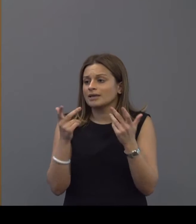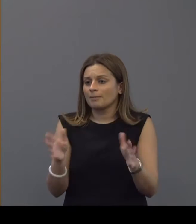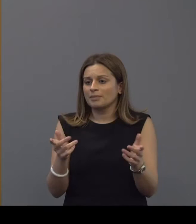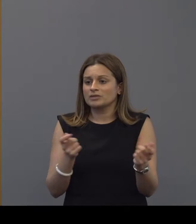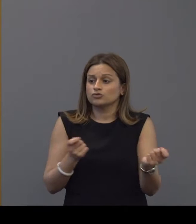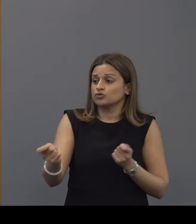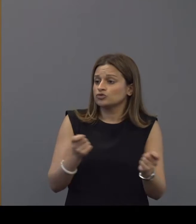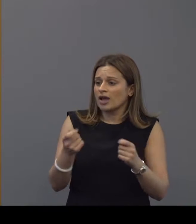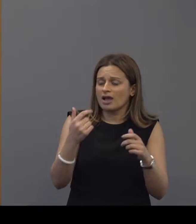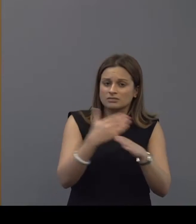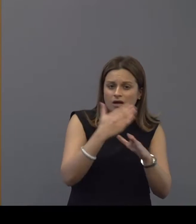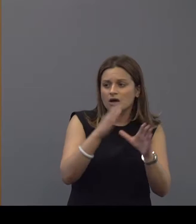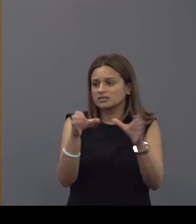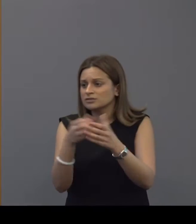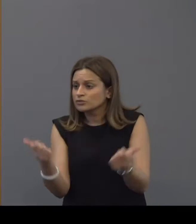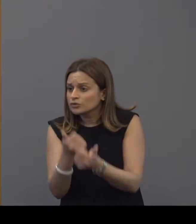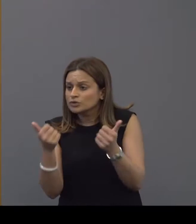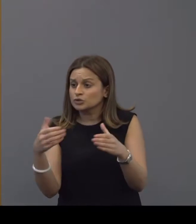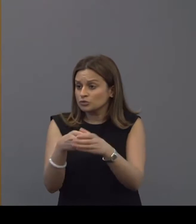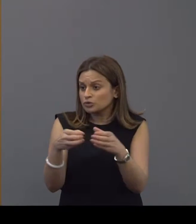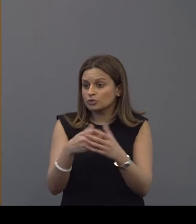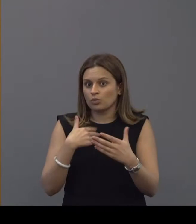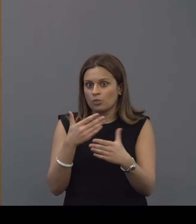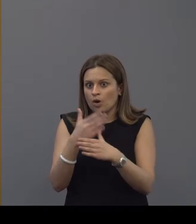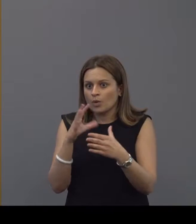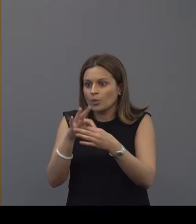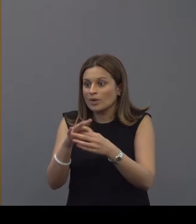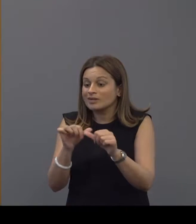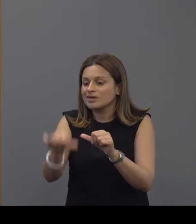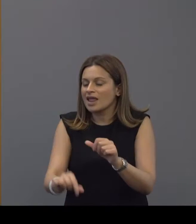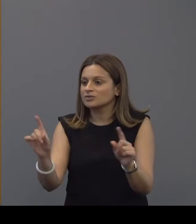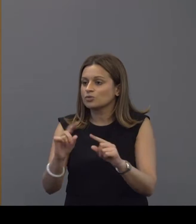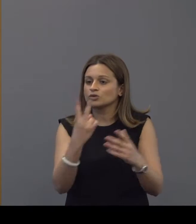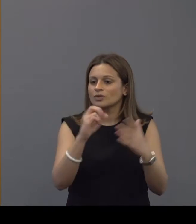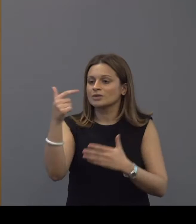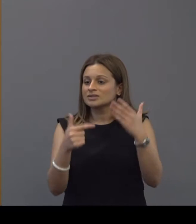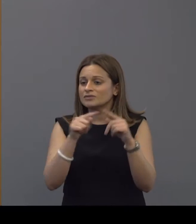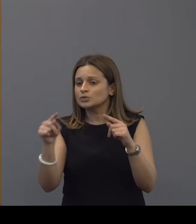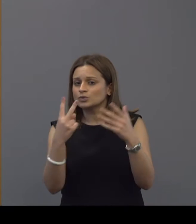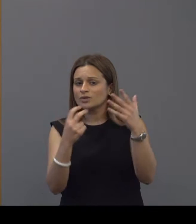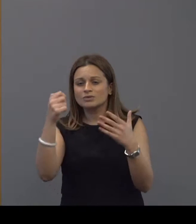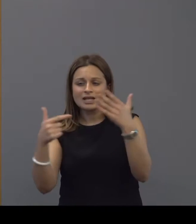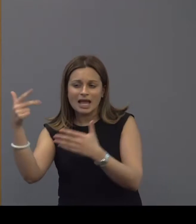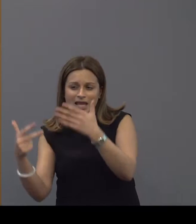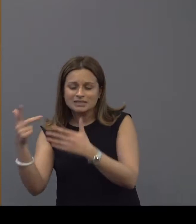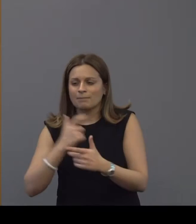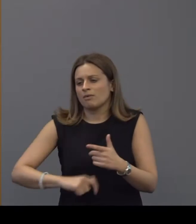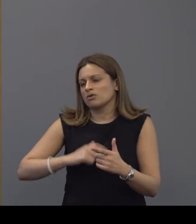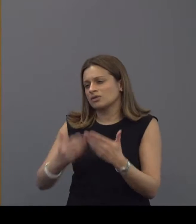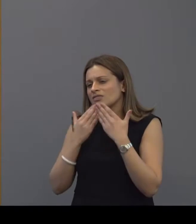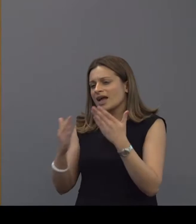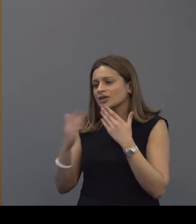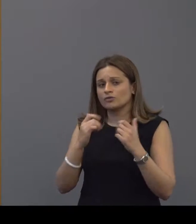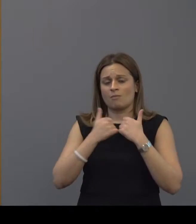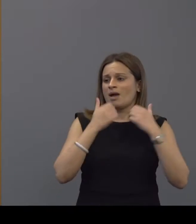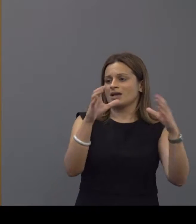chaired our task and finish groups we're working with you now to work out what our next steps into 17 18 are and just a final personal thank you